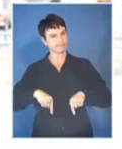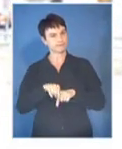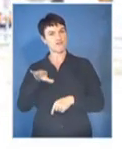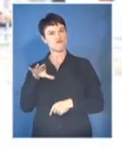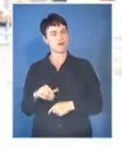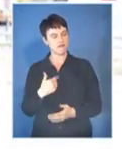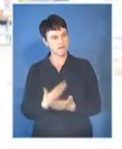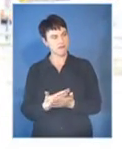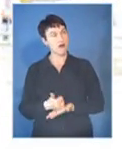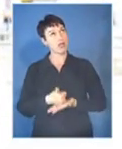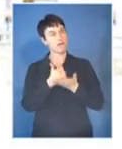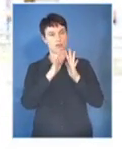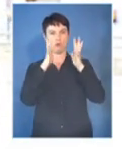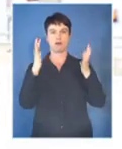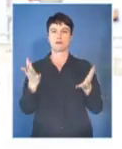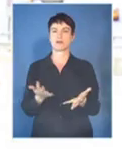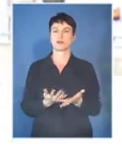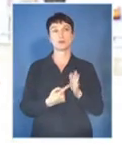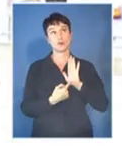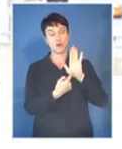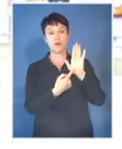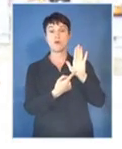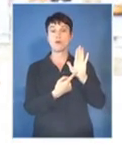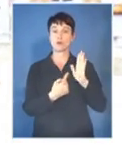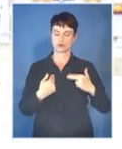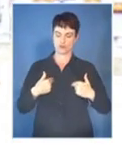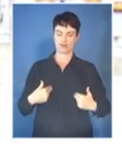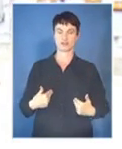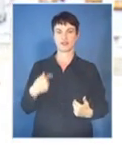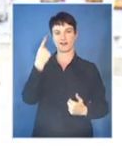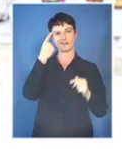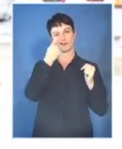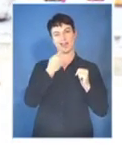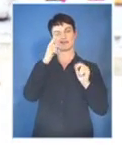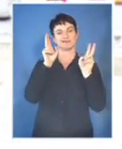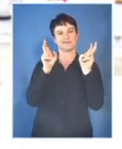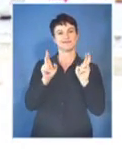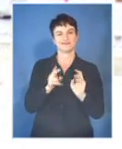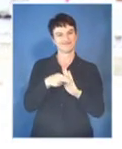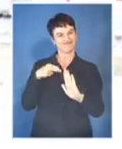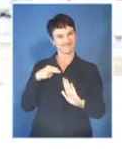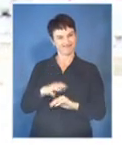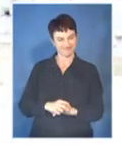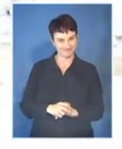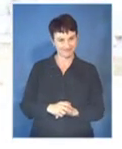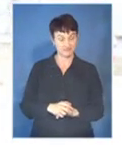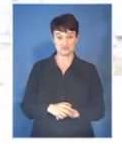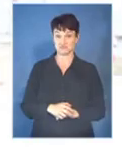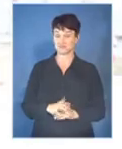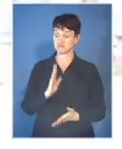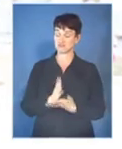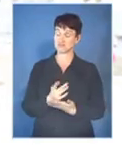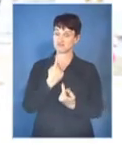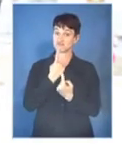contribute its own distinctive attributes, what Seme called a more human face. Nechitense also reaffirmed the view that Africa